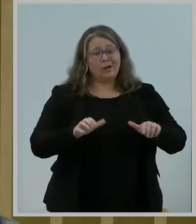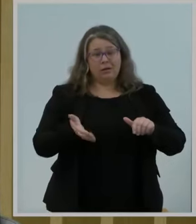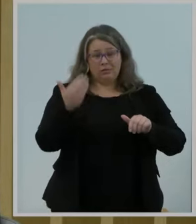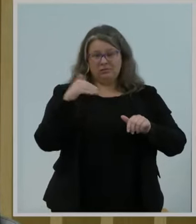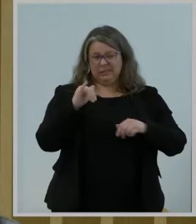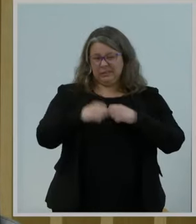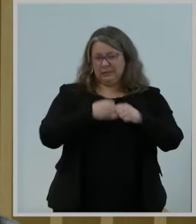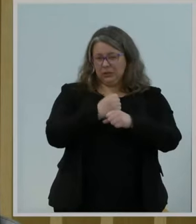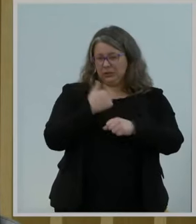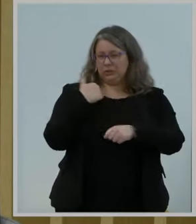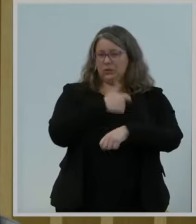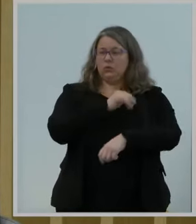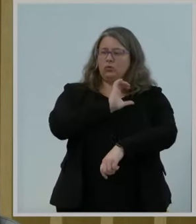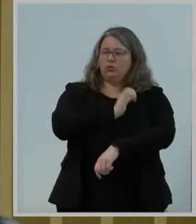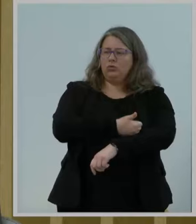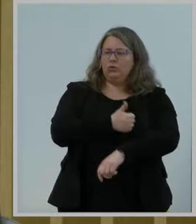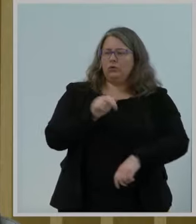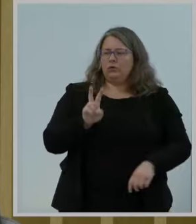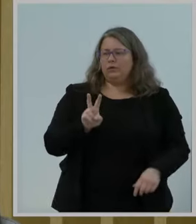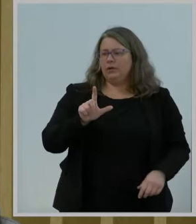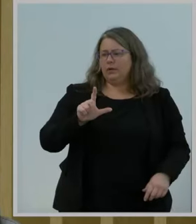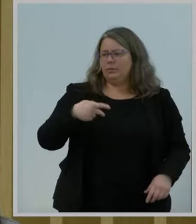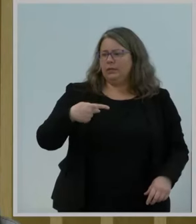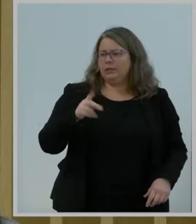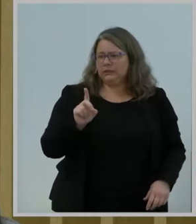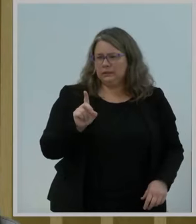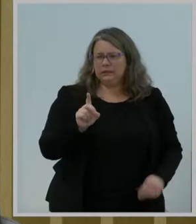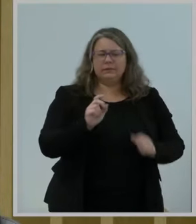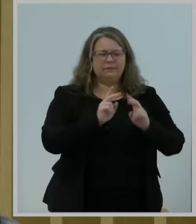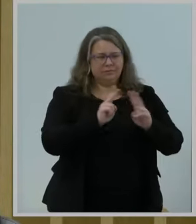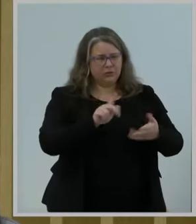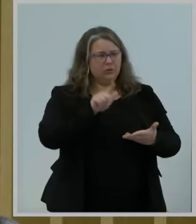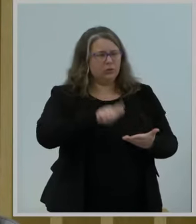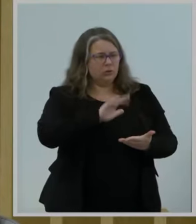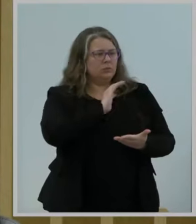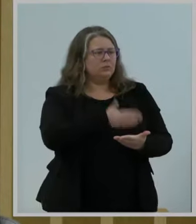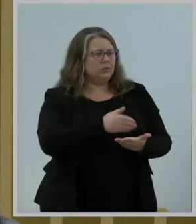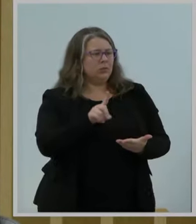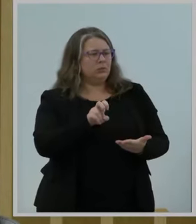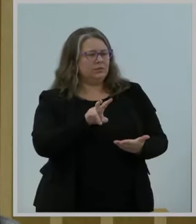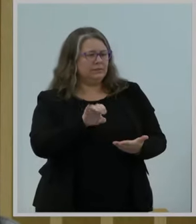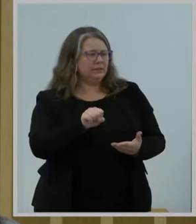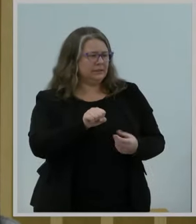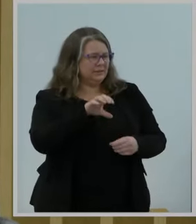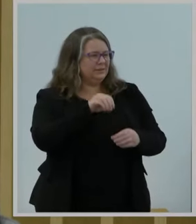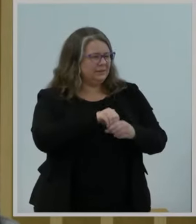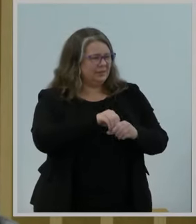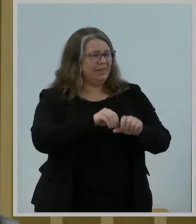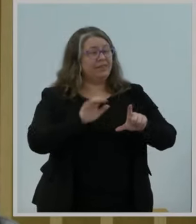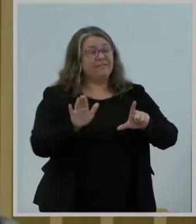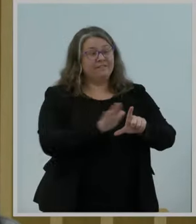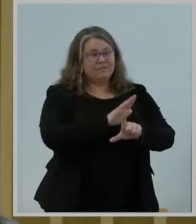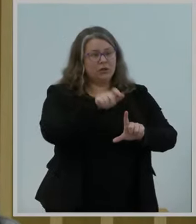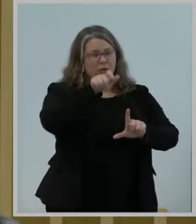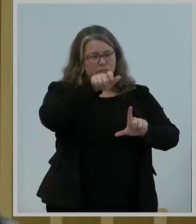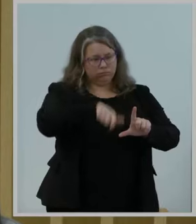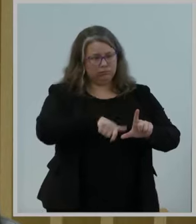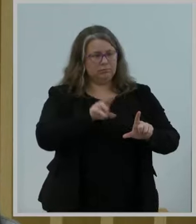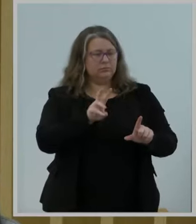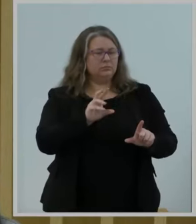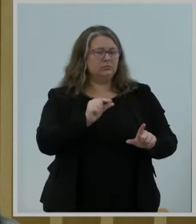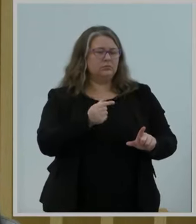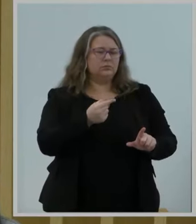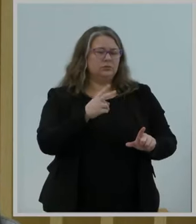devices in the full six gigahertz band. VLP operations, after all, can unlock even more